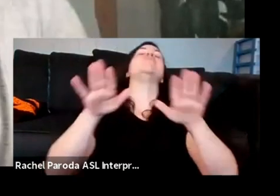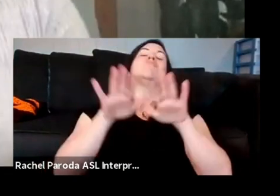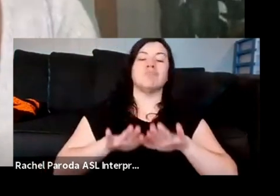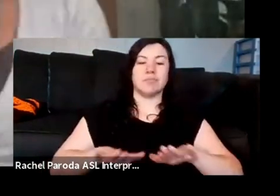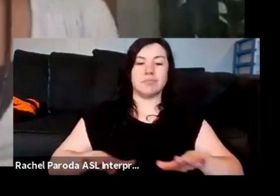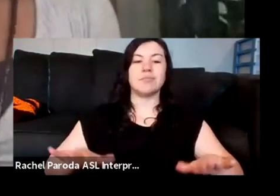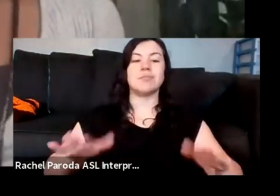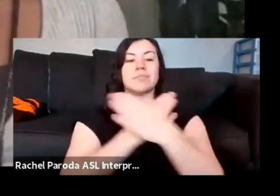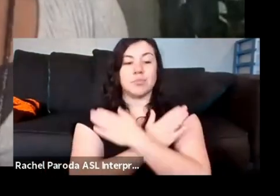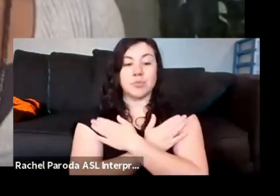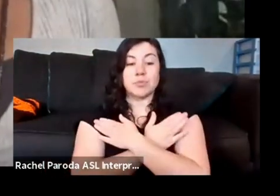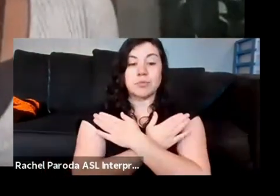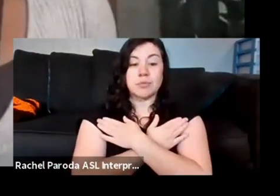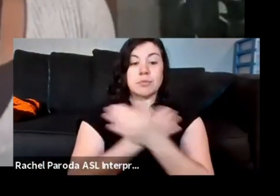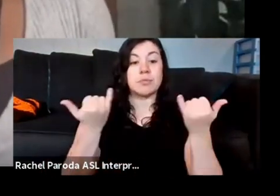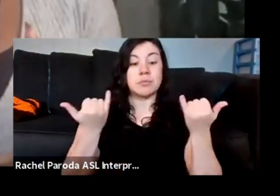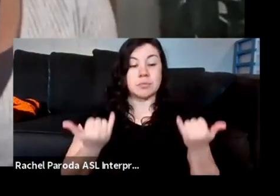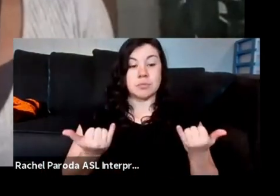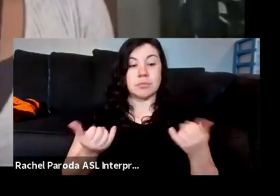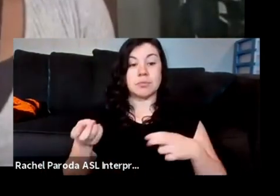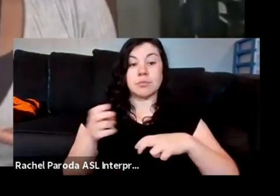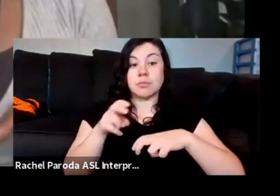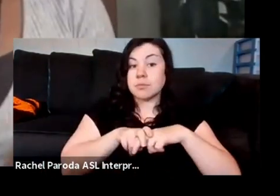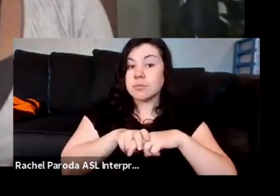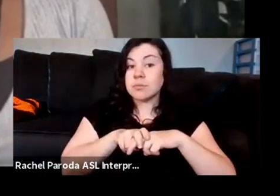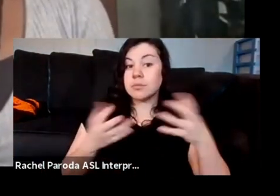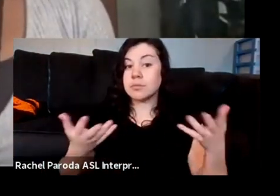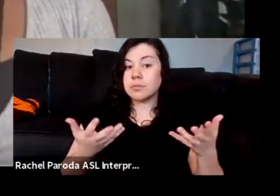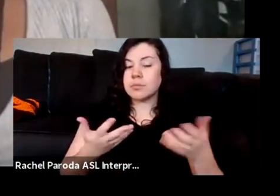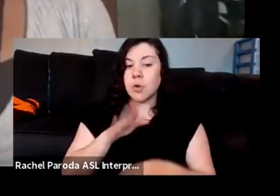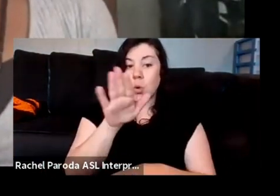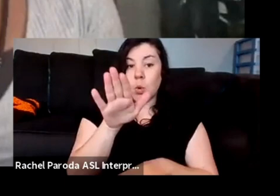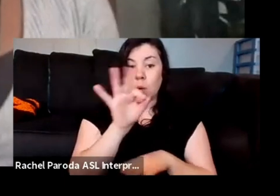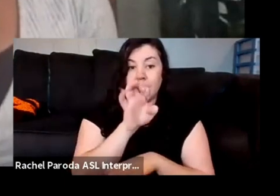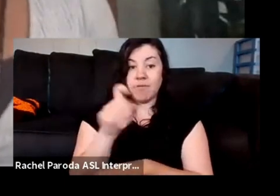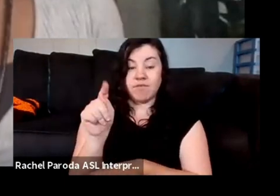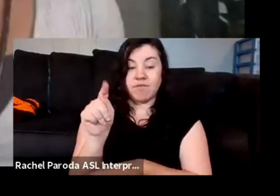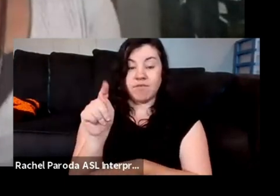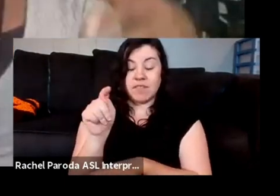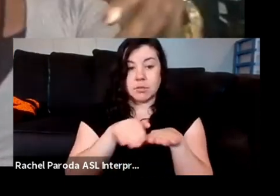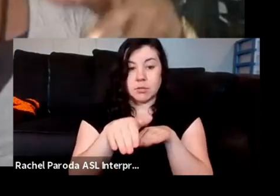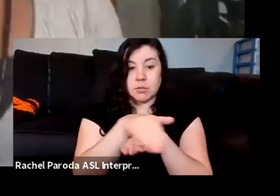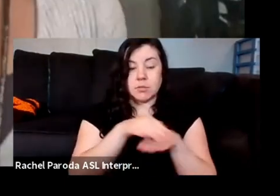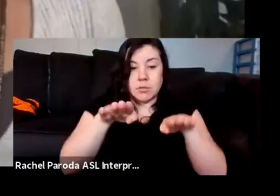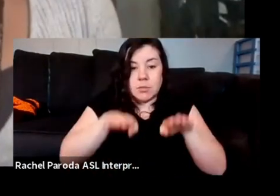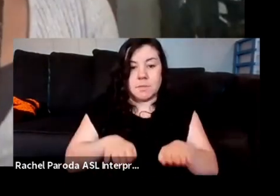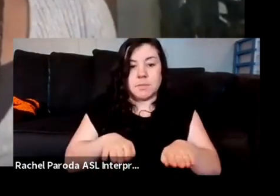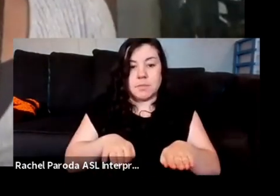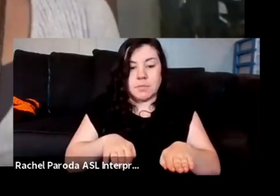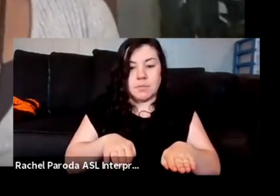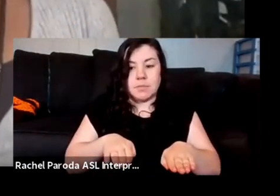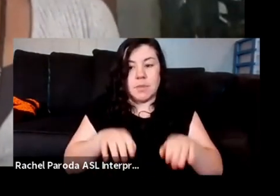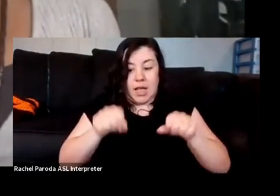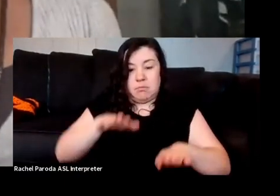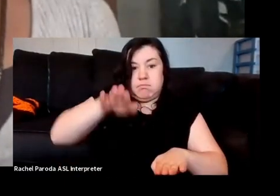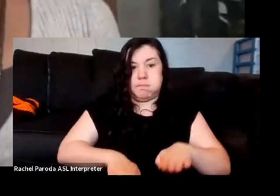here in your seat, I want you to really feel today your feet connecting to the ground beneath you. So really like even stomp your feet a few